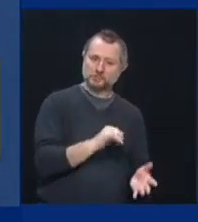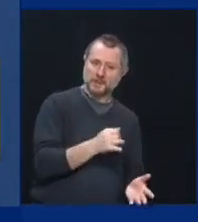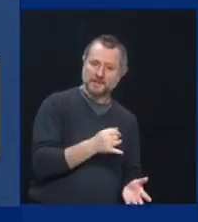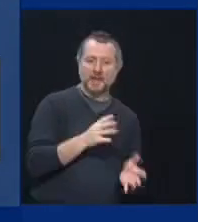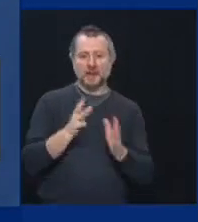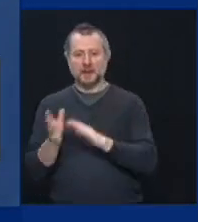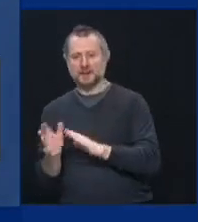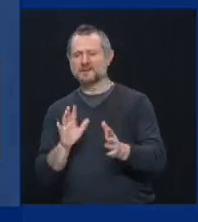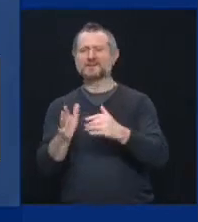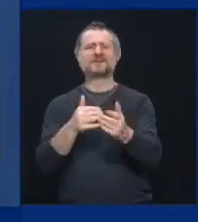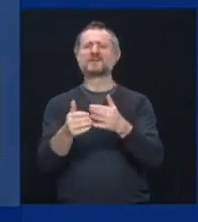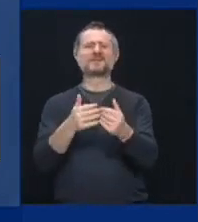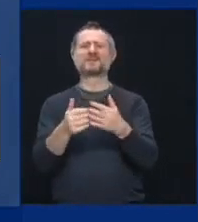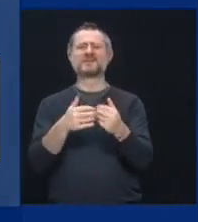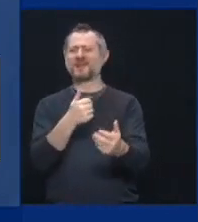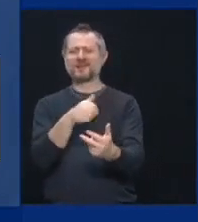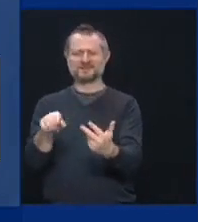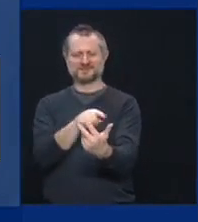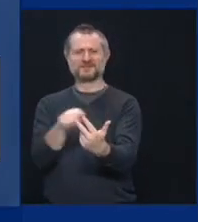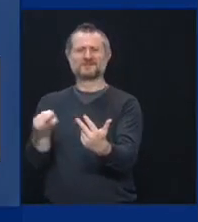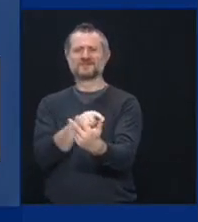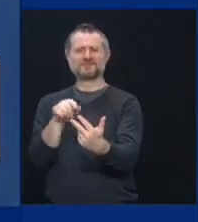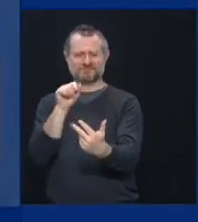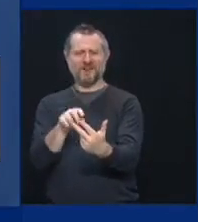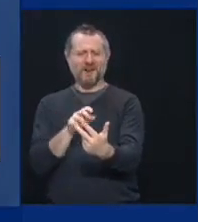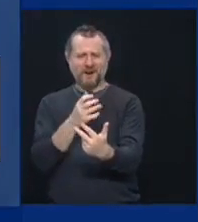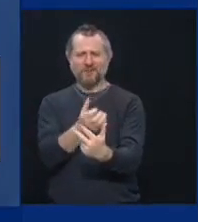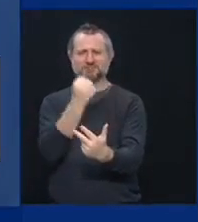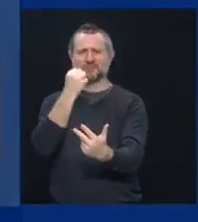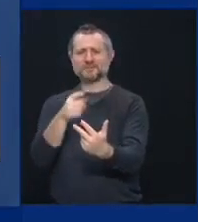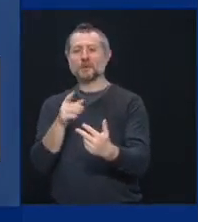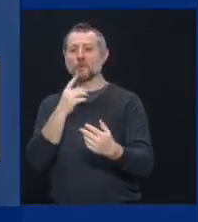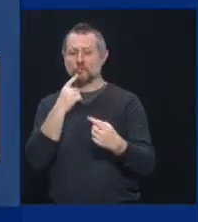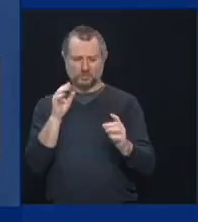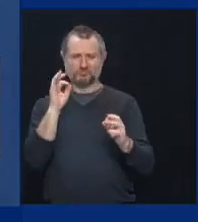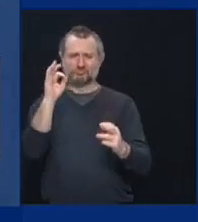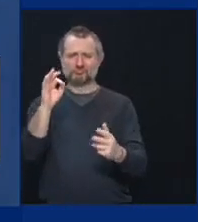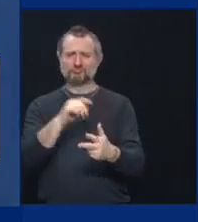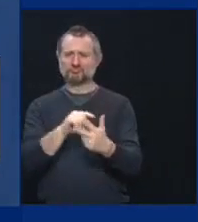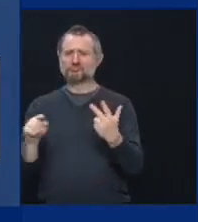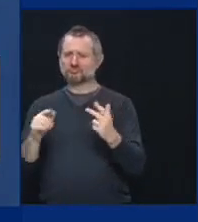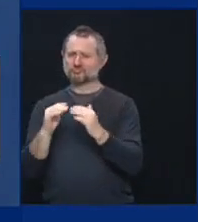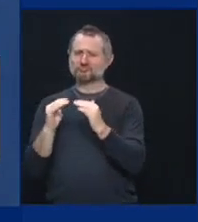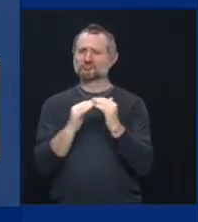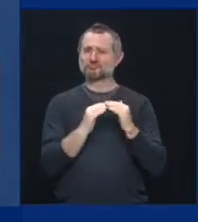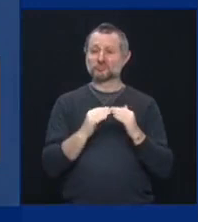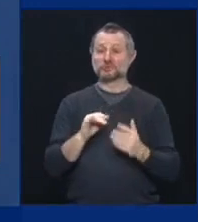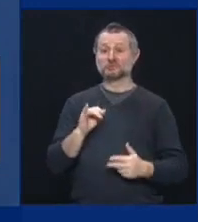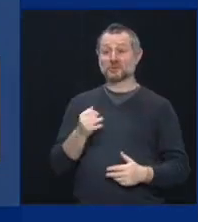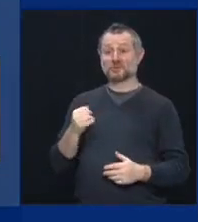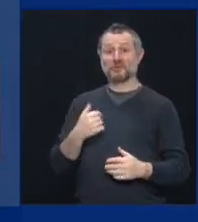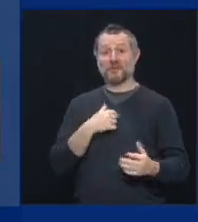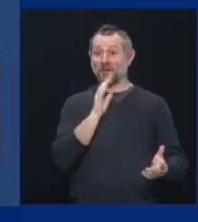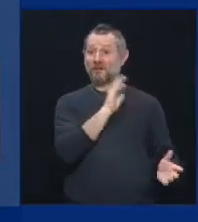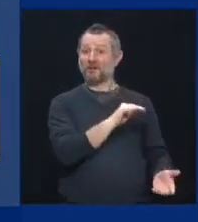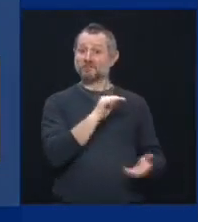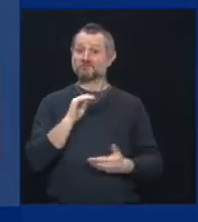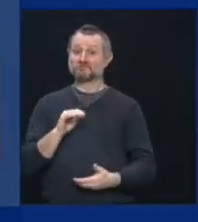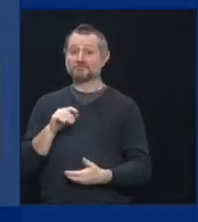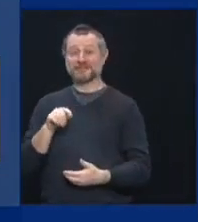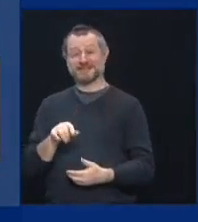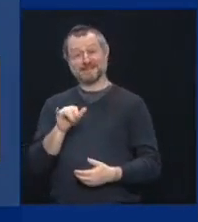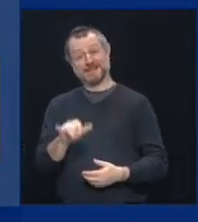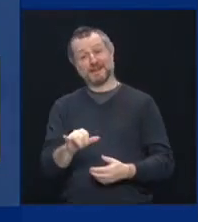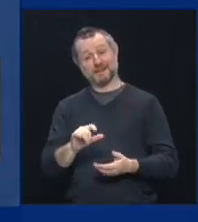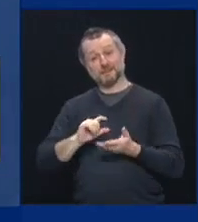can get because they all work. And we're going to have more Johnson & Johnson coming because that's going to be the highest production